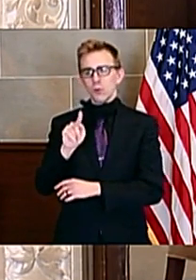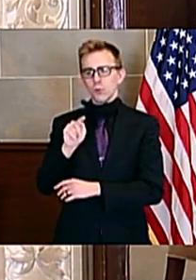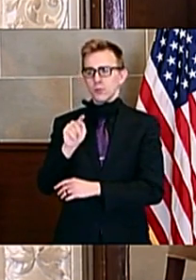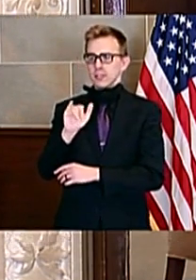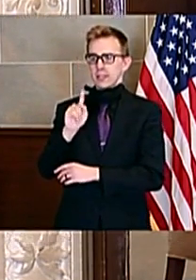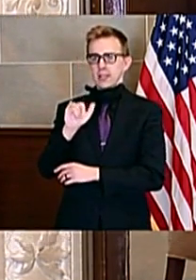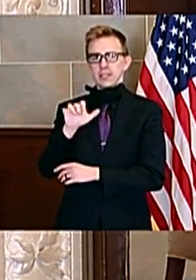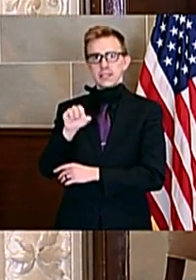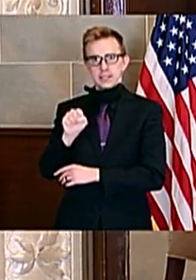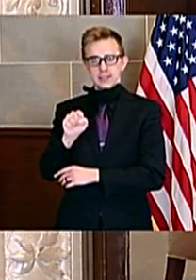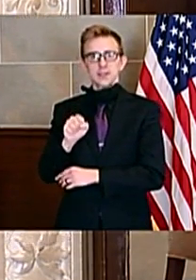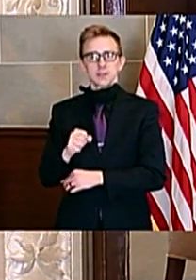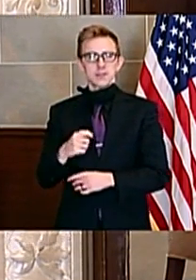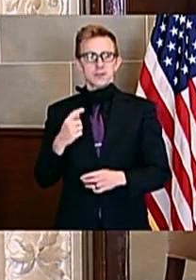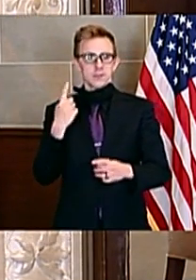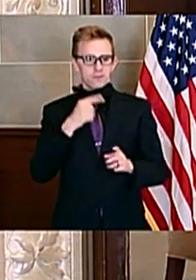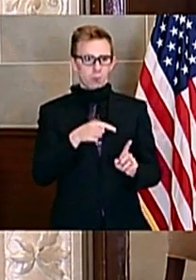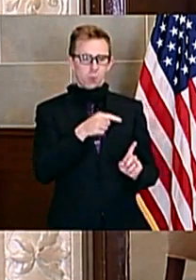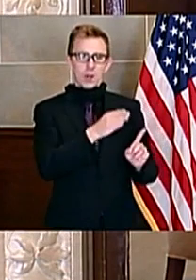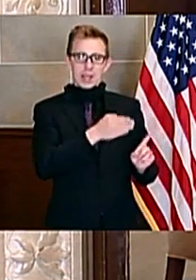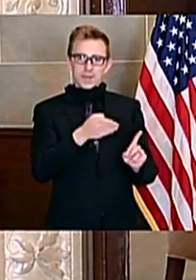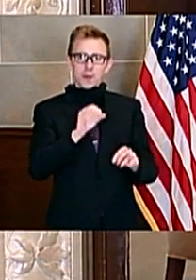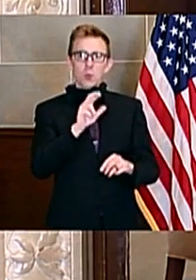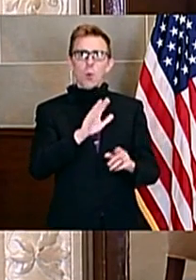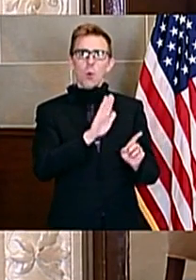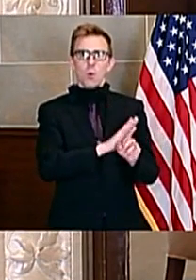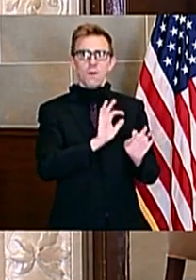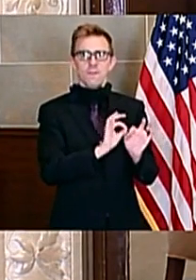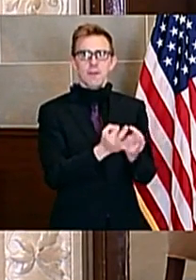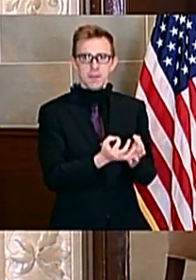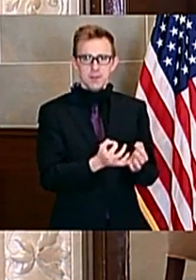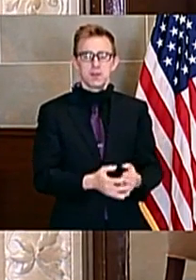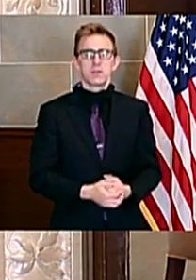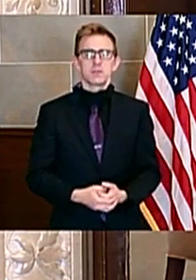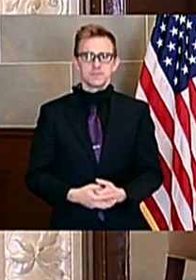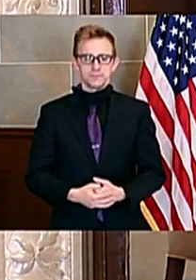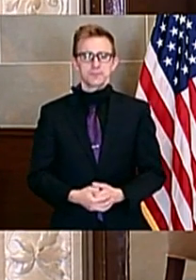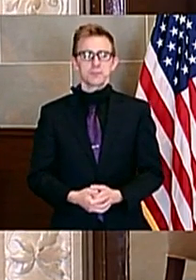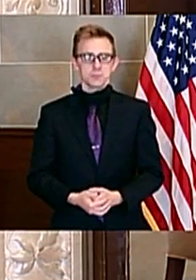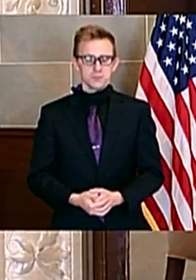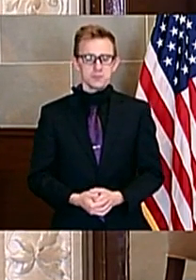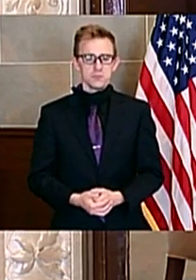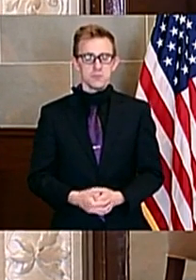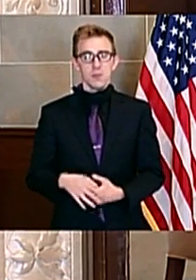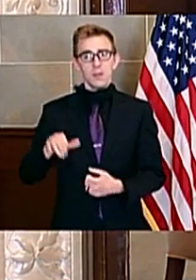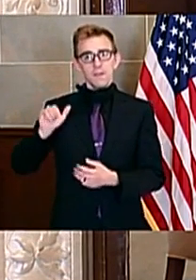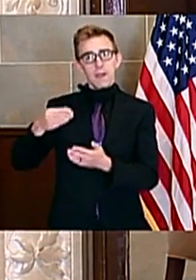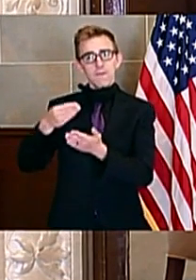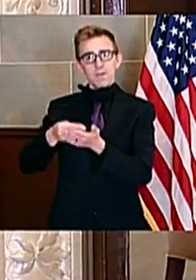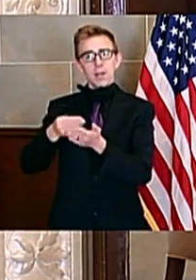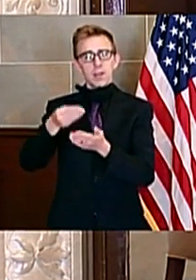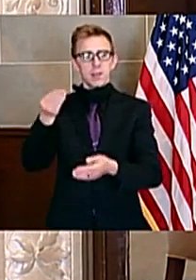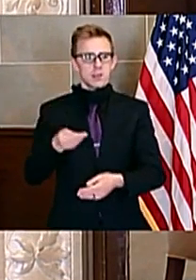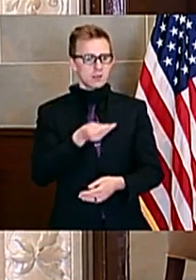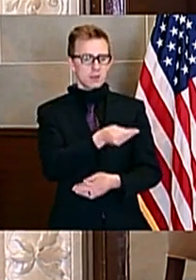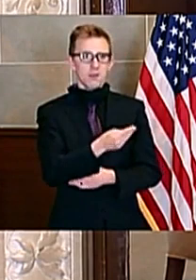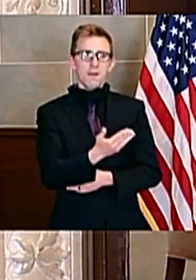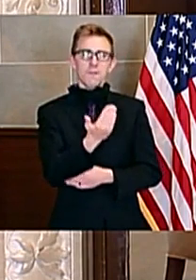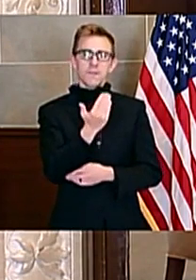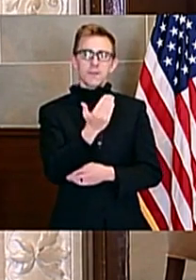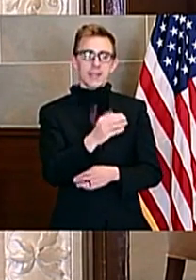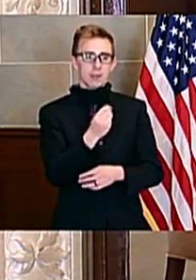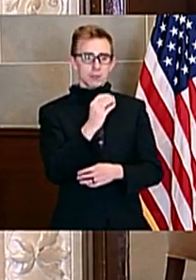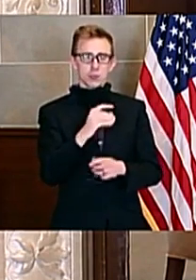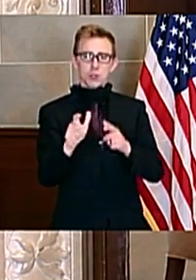on the behalf of an individual or family. With this funding, 15 of Missouri's largest